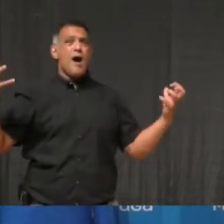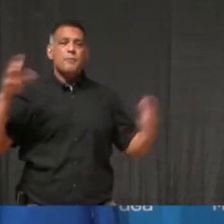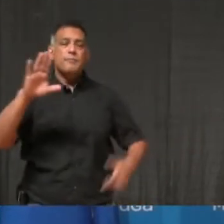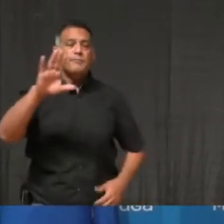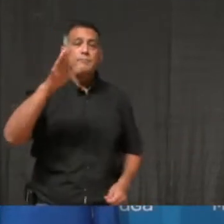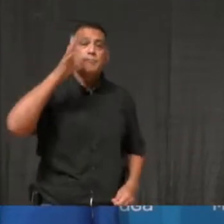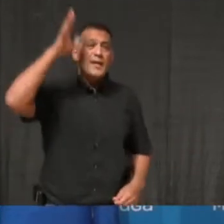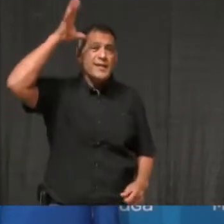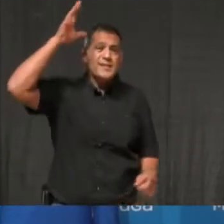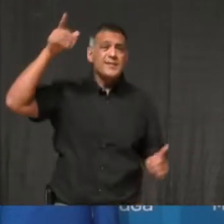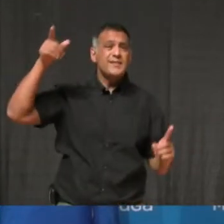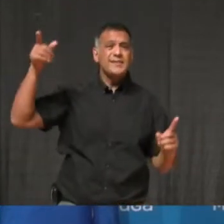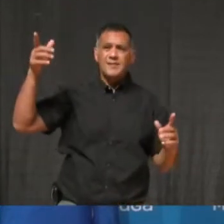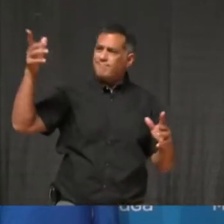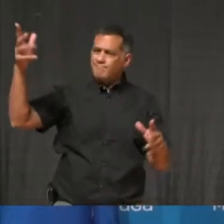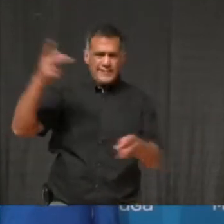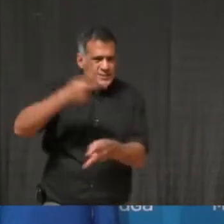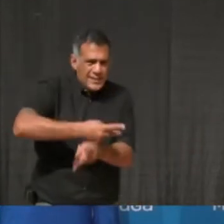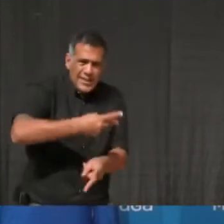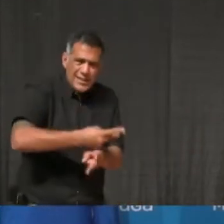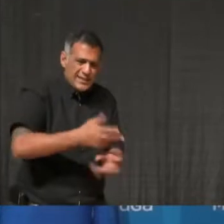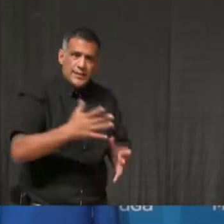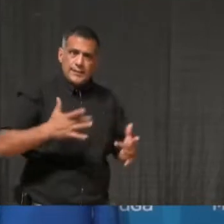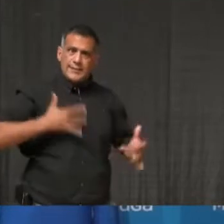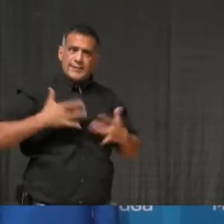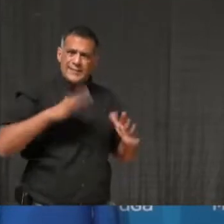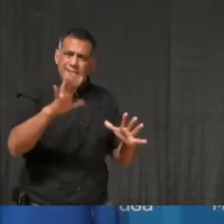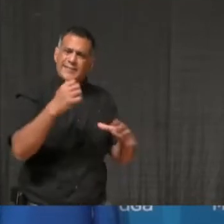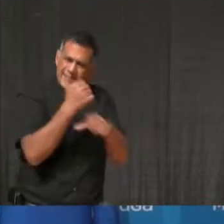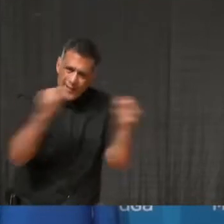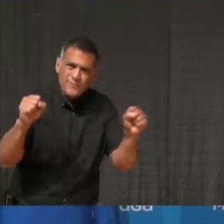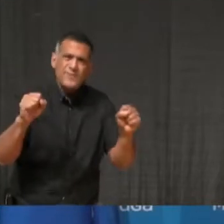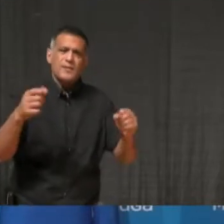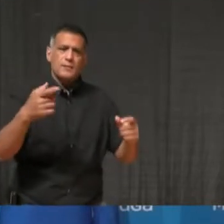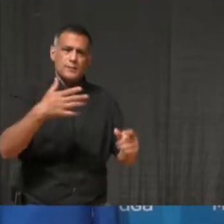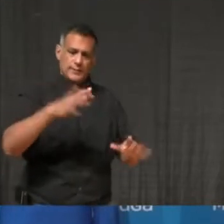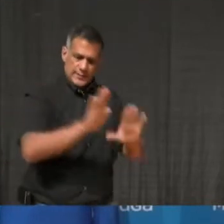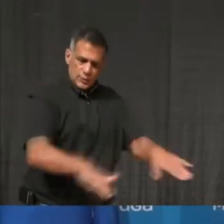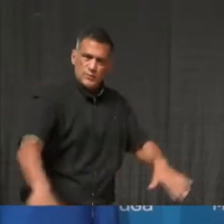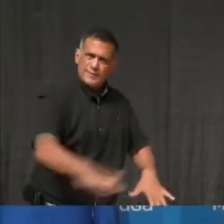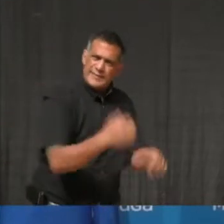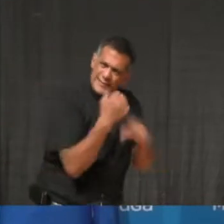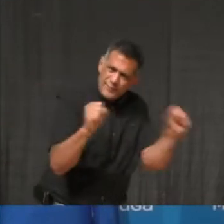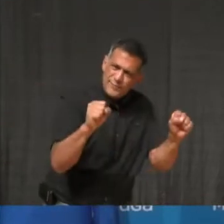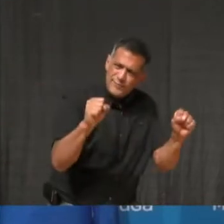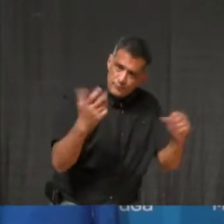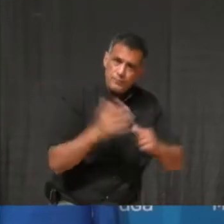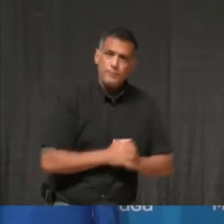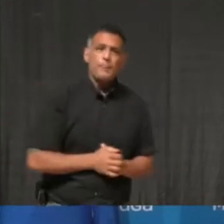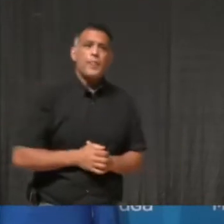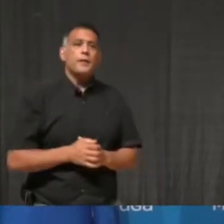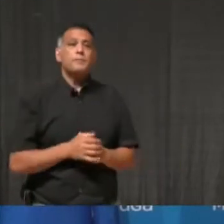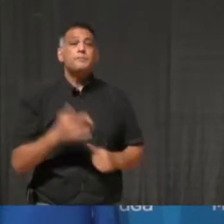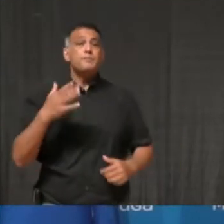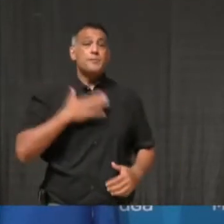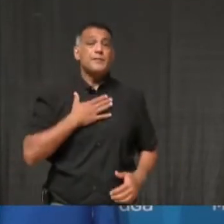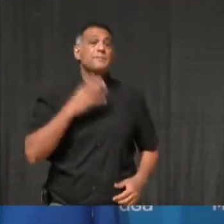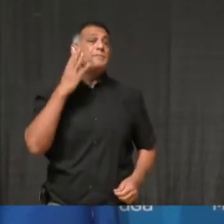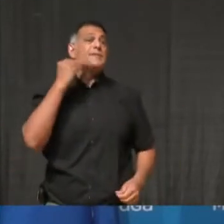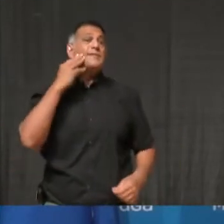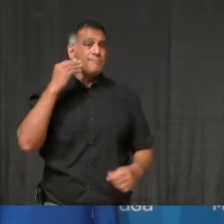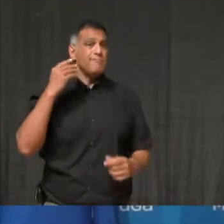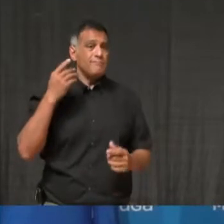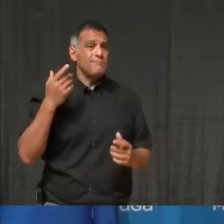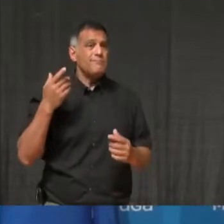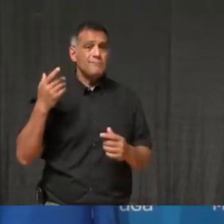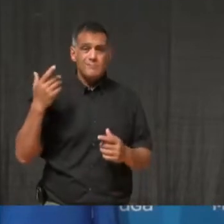but safe for their children. In my experience, if there's candy, the kids are